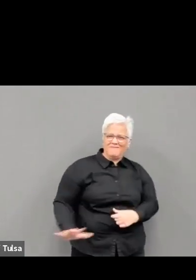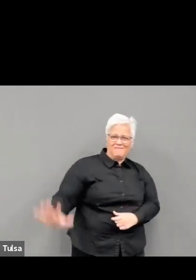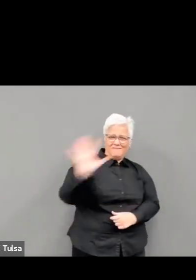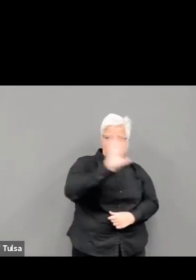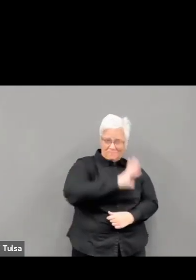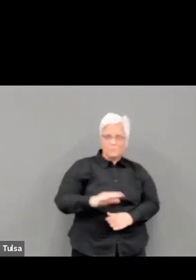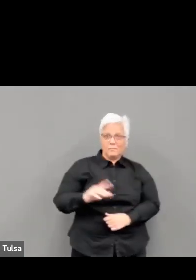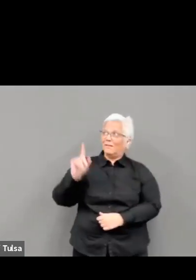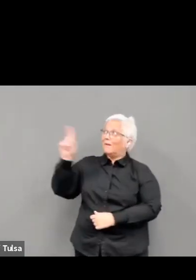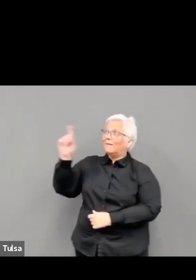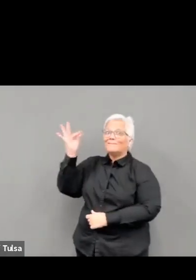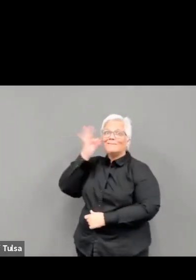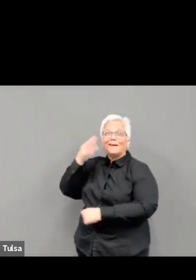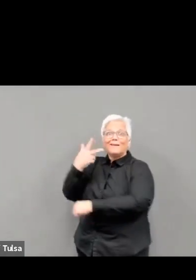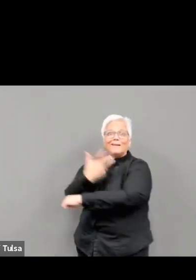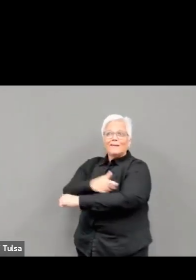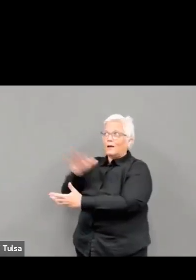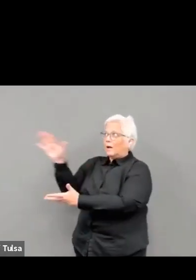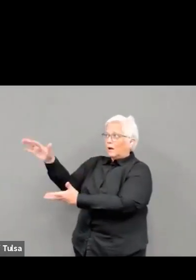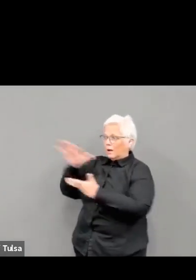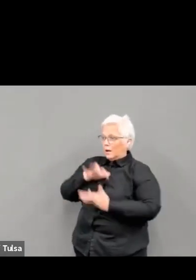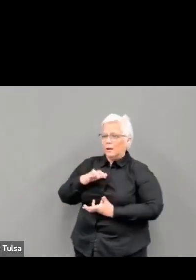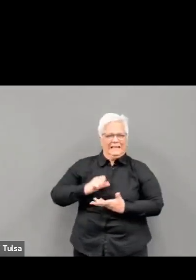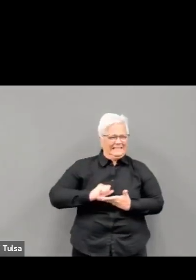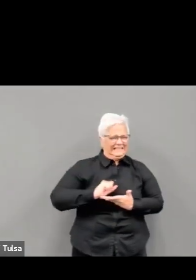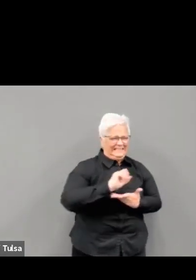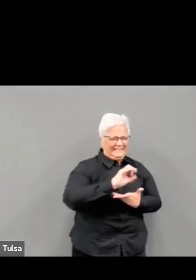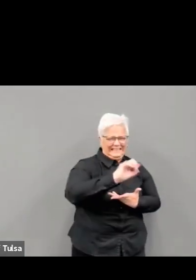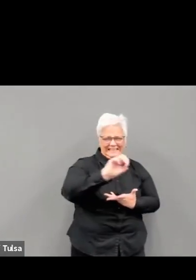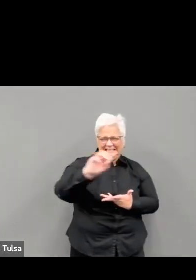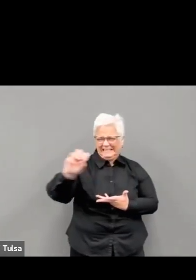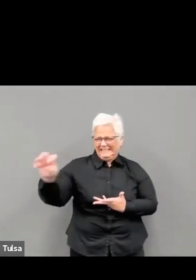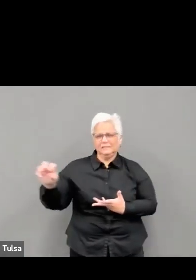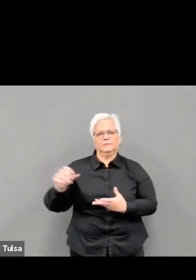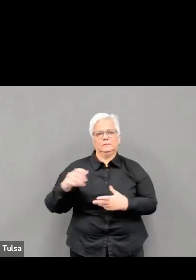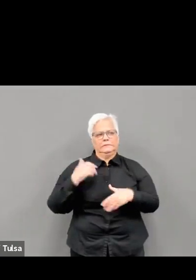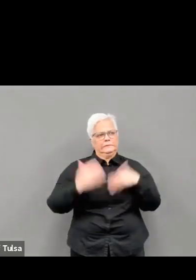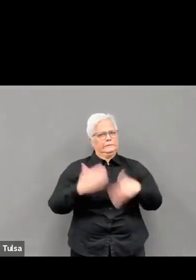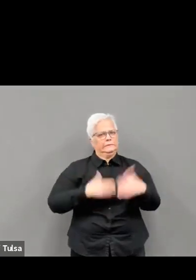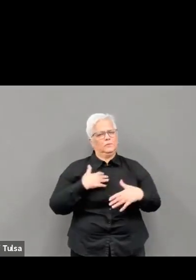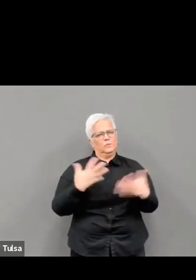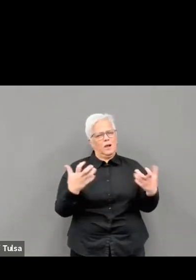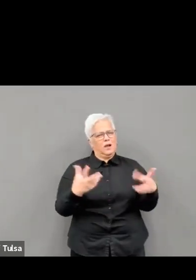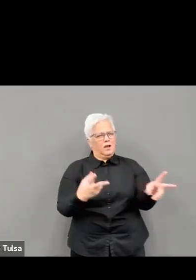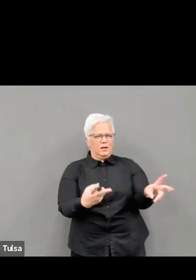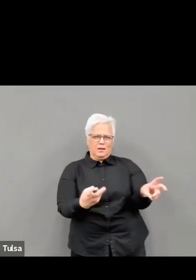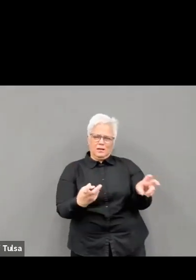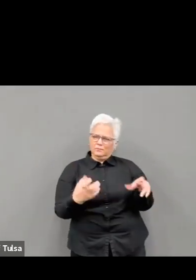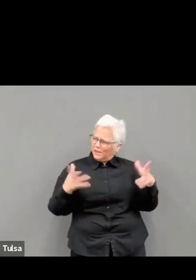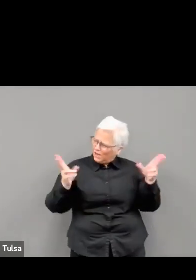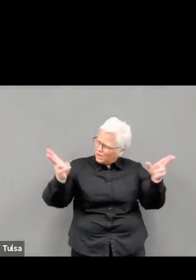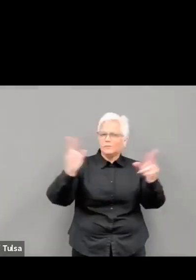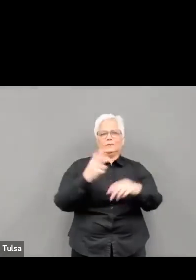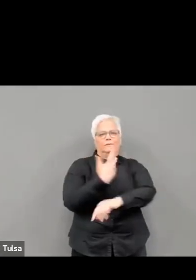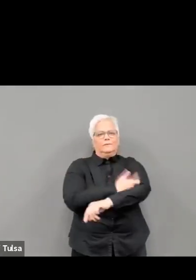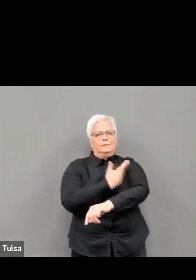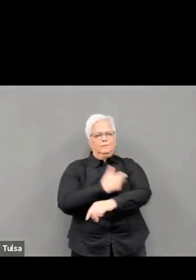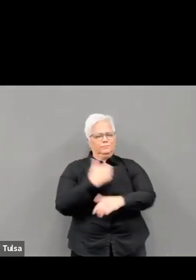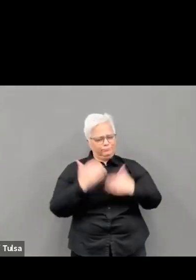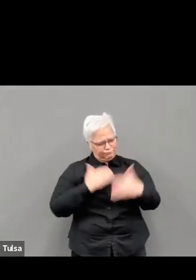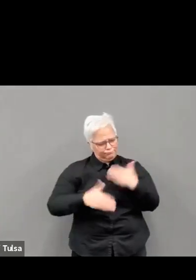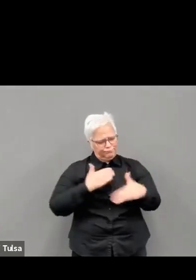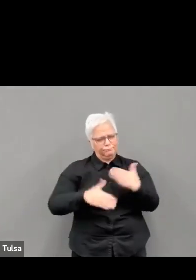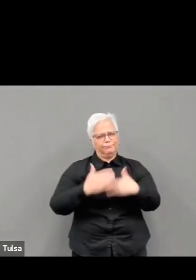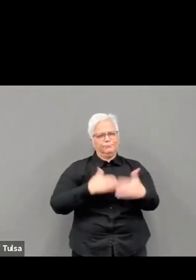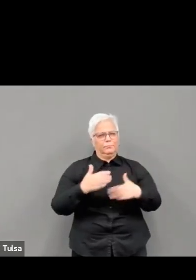has been deployed is remarkable. Just to put this in context, on January 8th, we hit an all-time